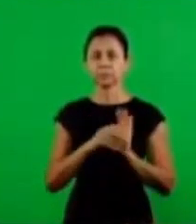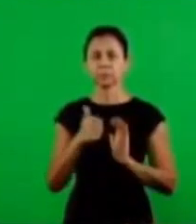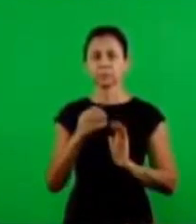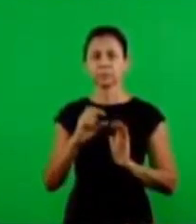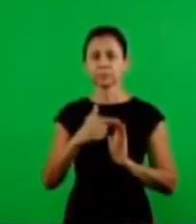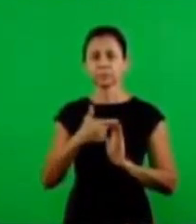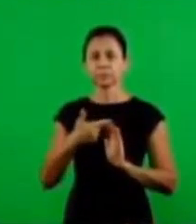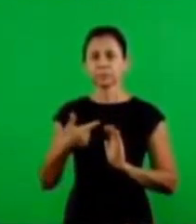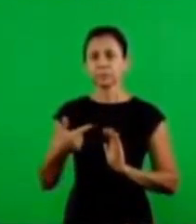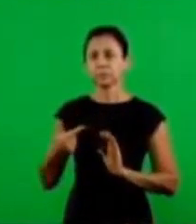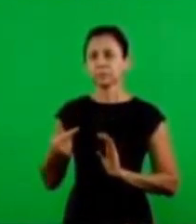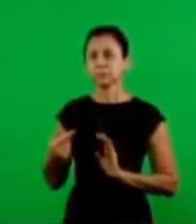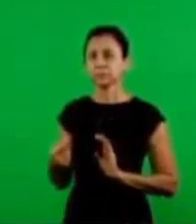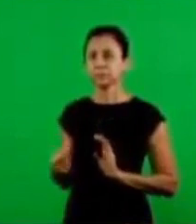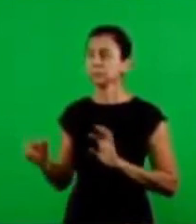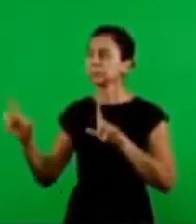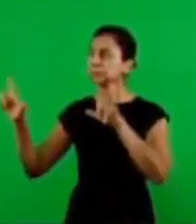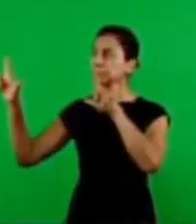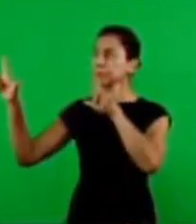Hebrew 10.20